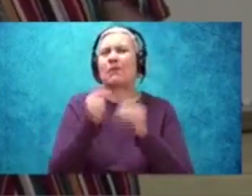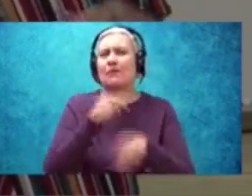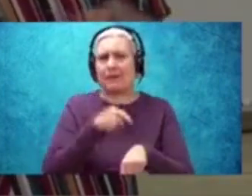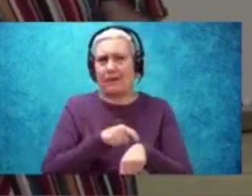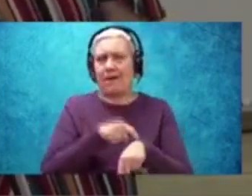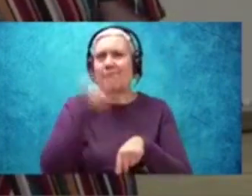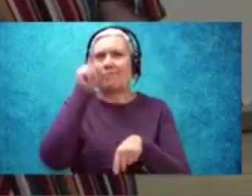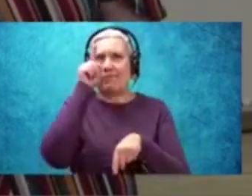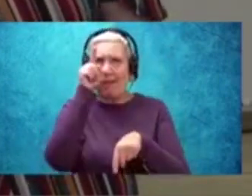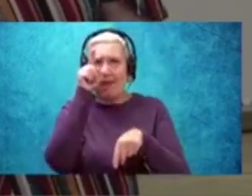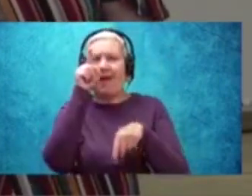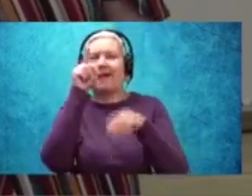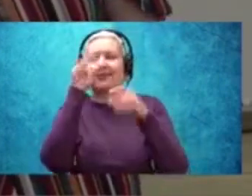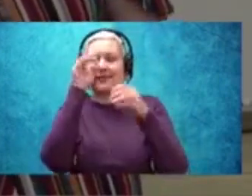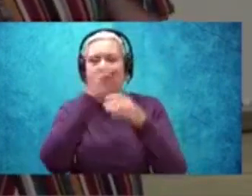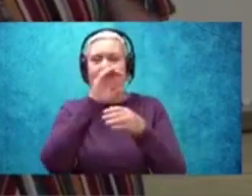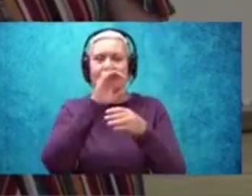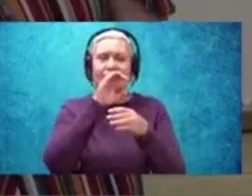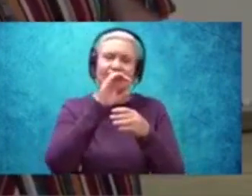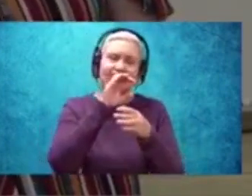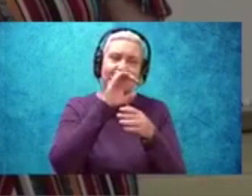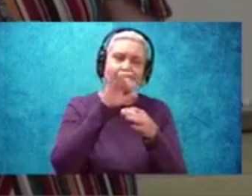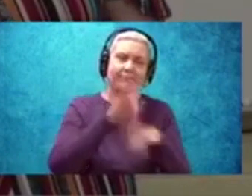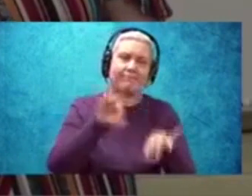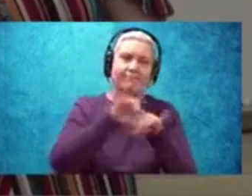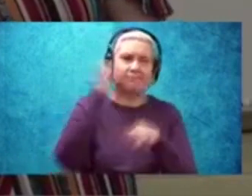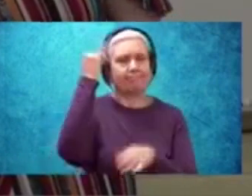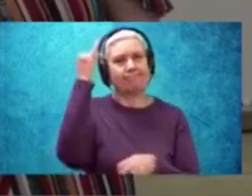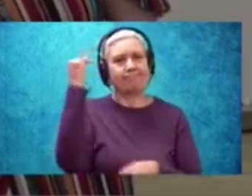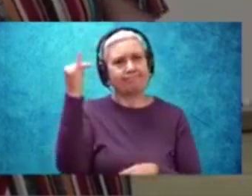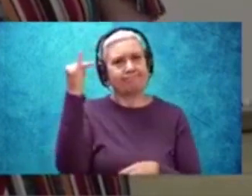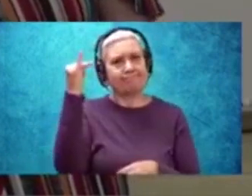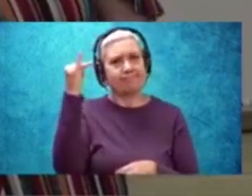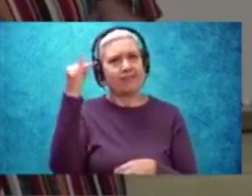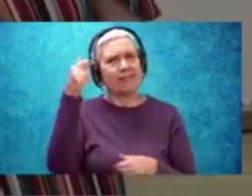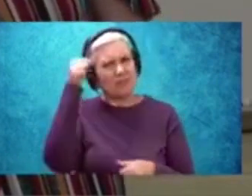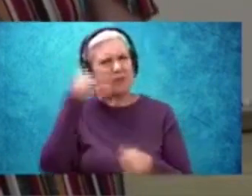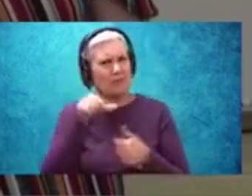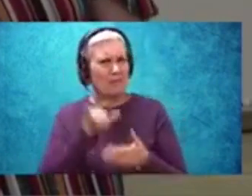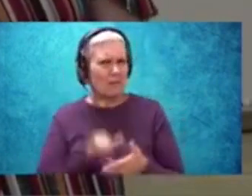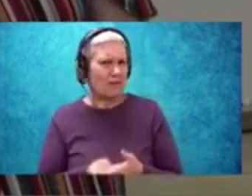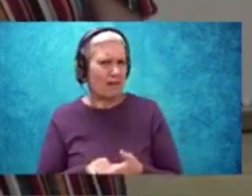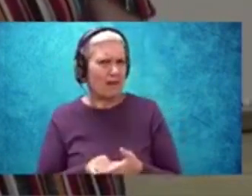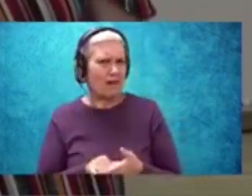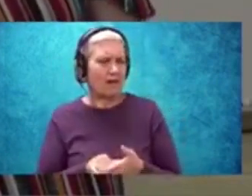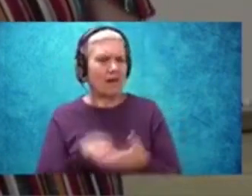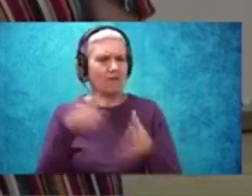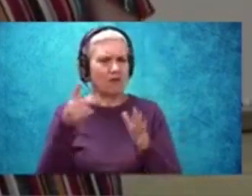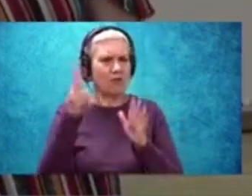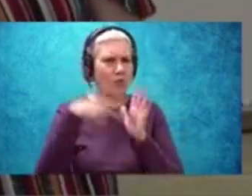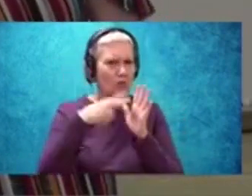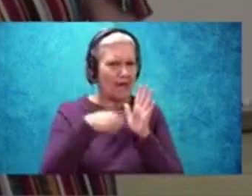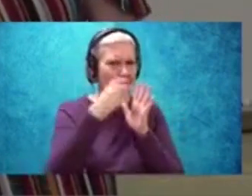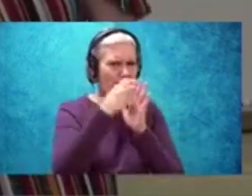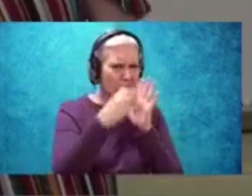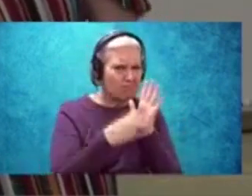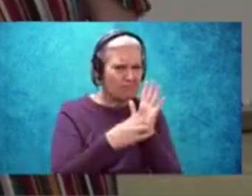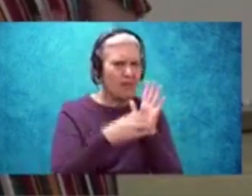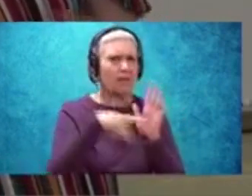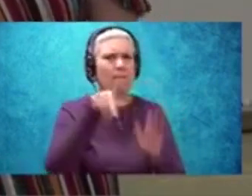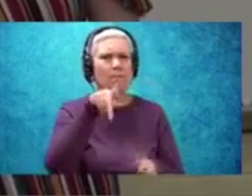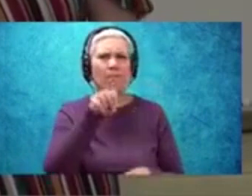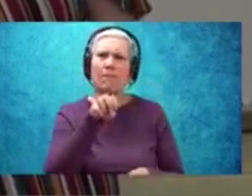show that central idea. So kind of keep that in mind. And just remember, as you're reading through the poems this week,